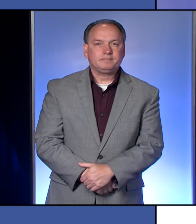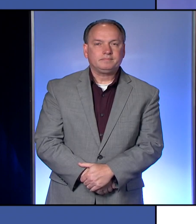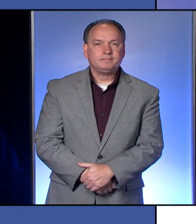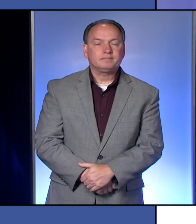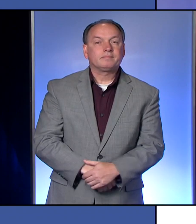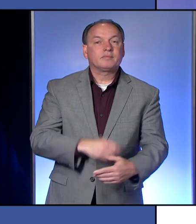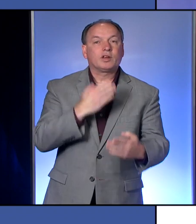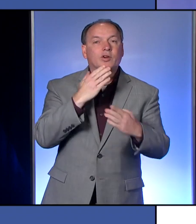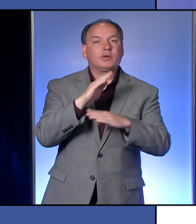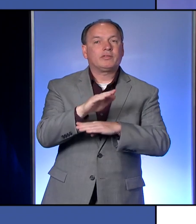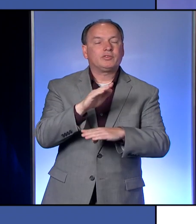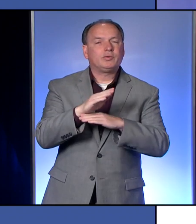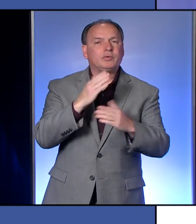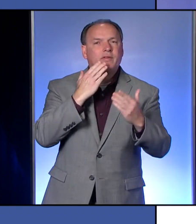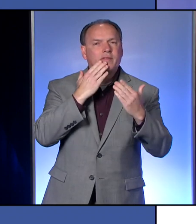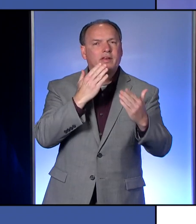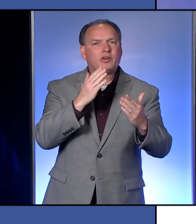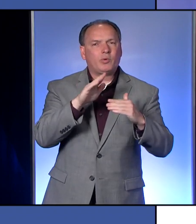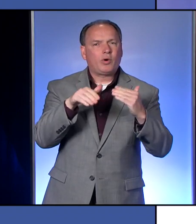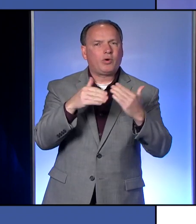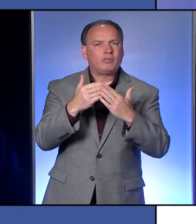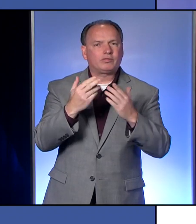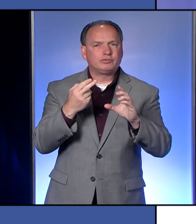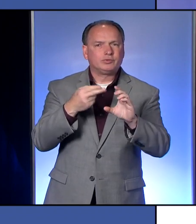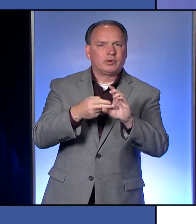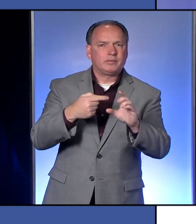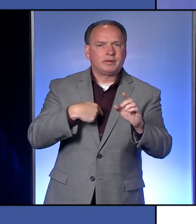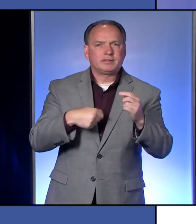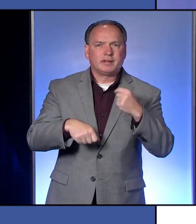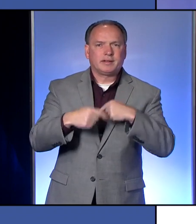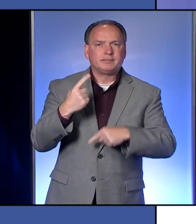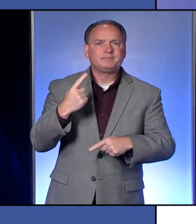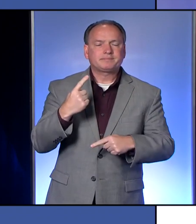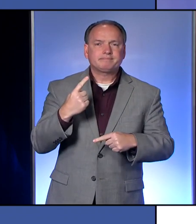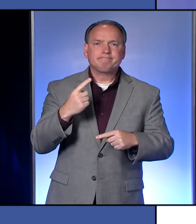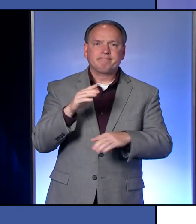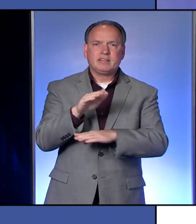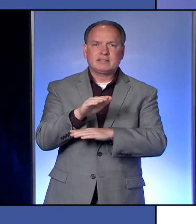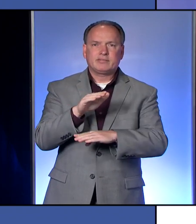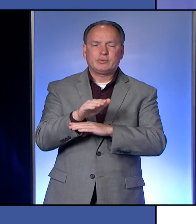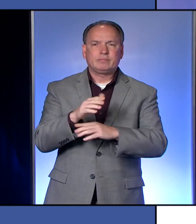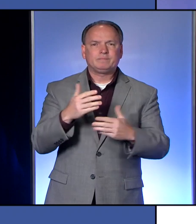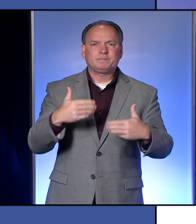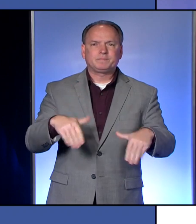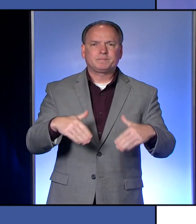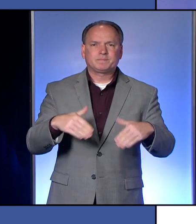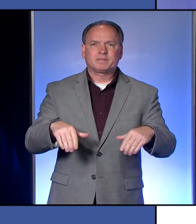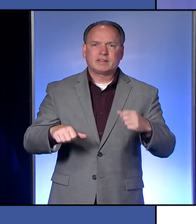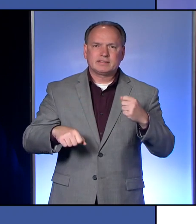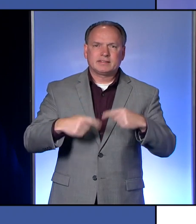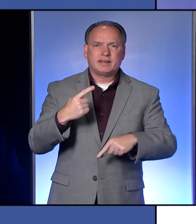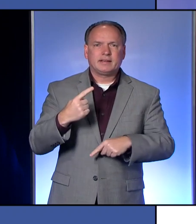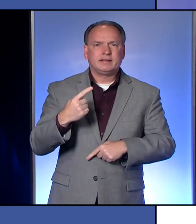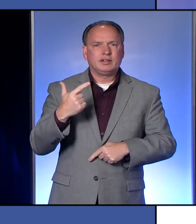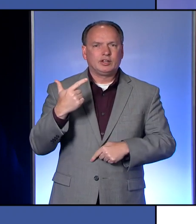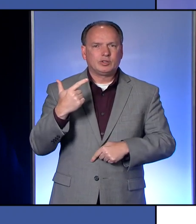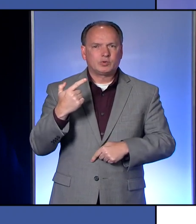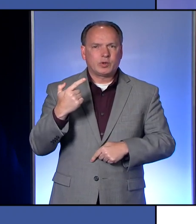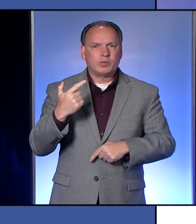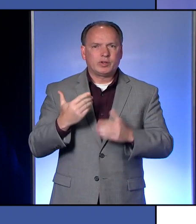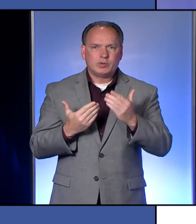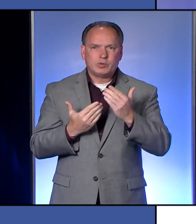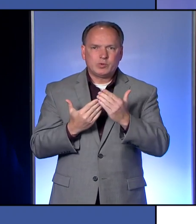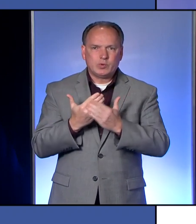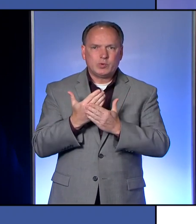Good afternoon and thank you for joining me this afternoon. Today we have 21 new positive cases of